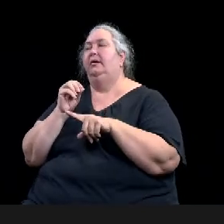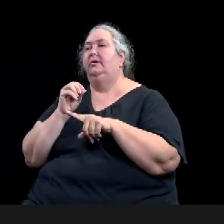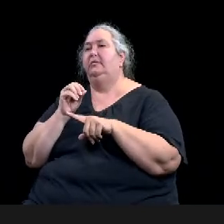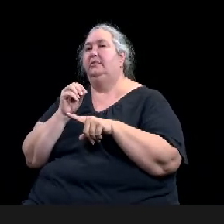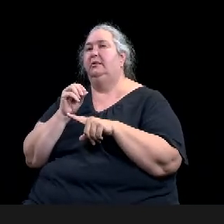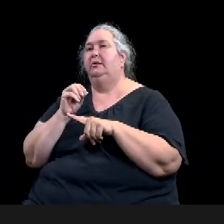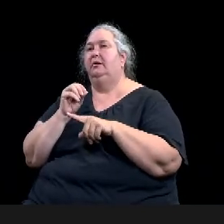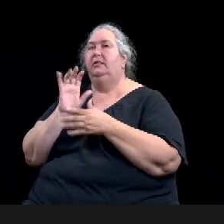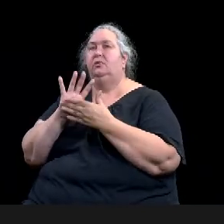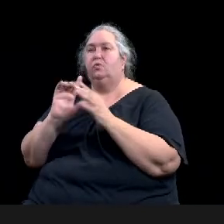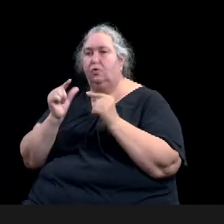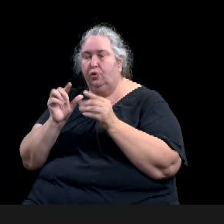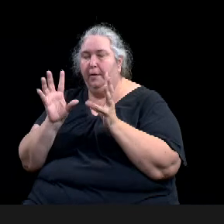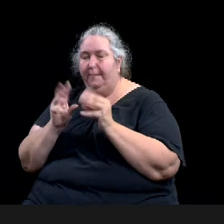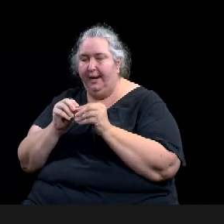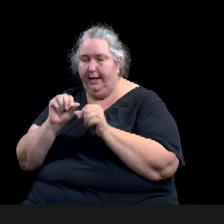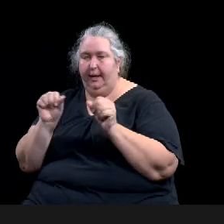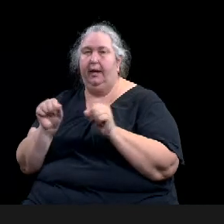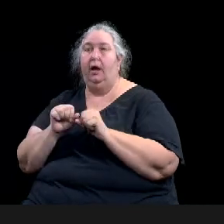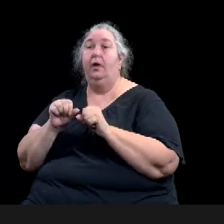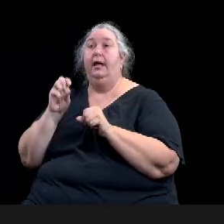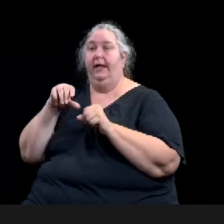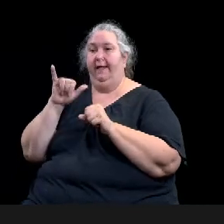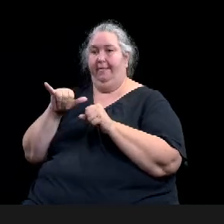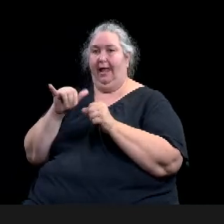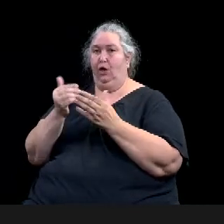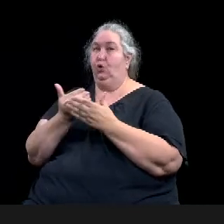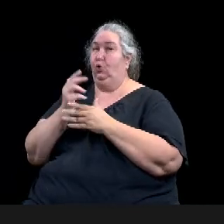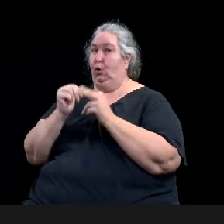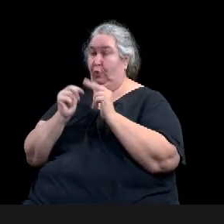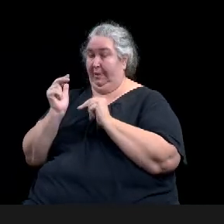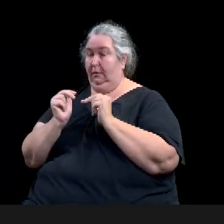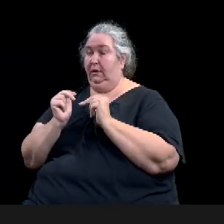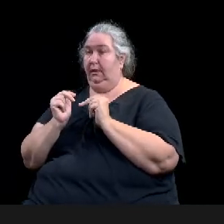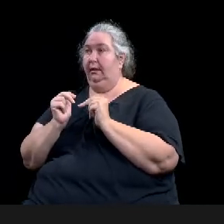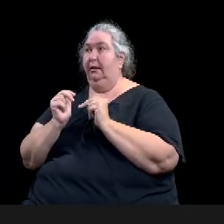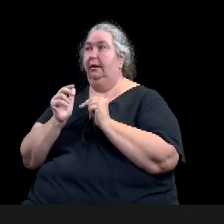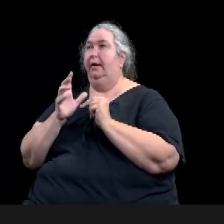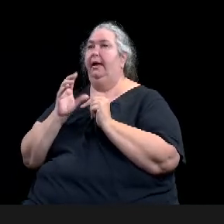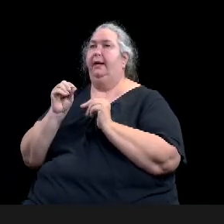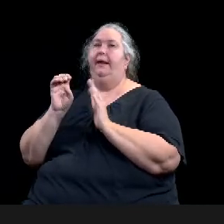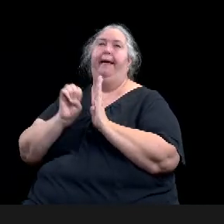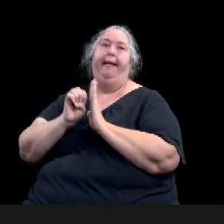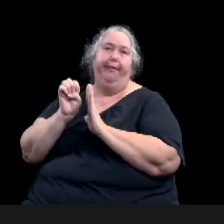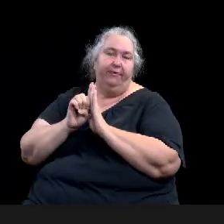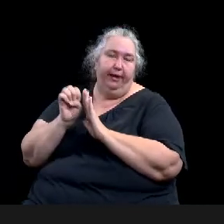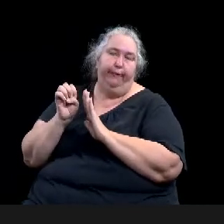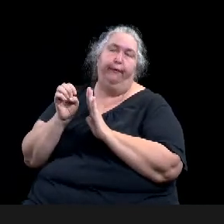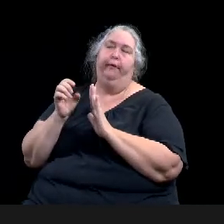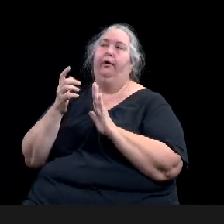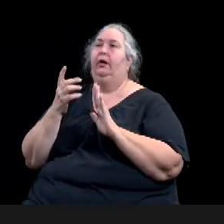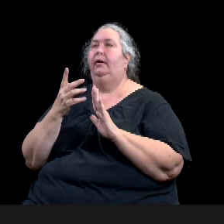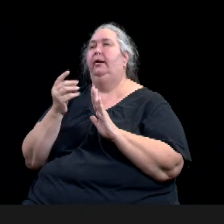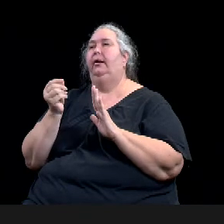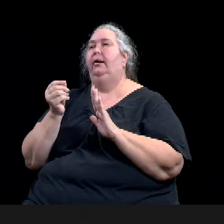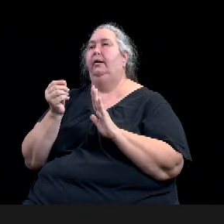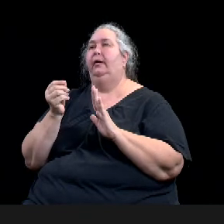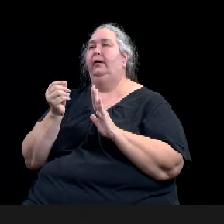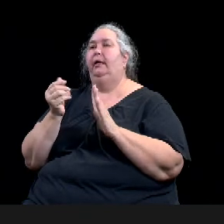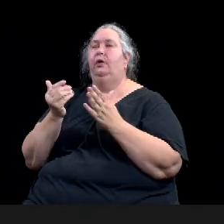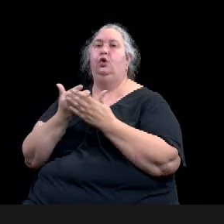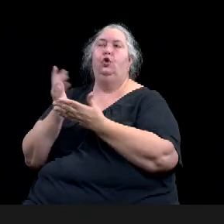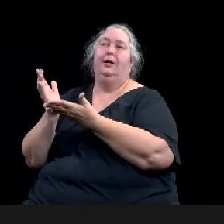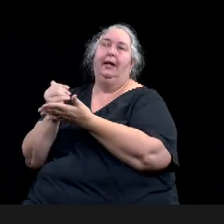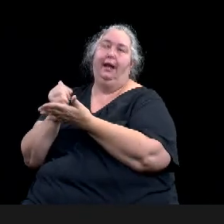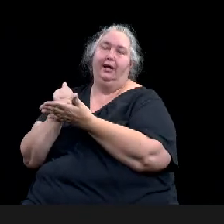a new, uh, collection storage area and dock with a, with a freight elevator for use upstairs.